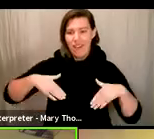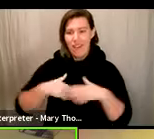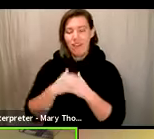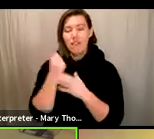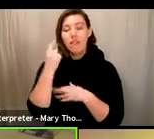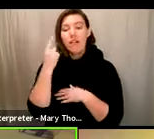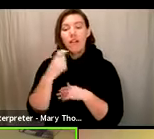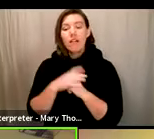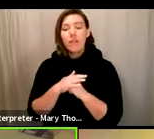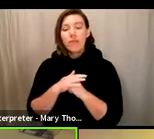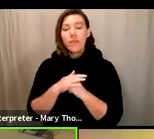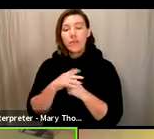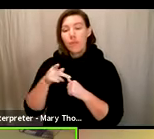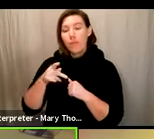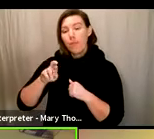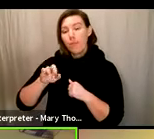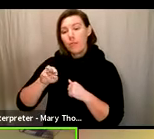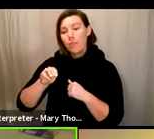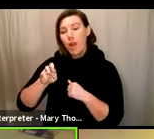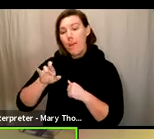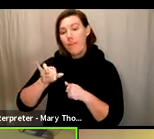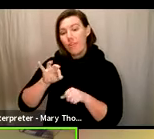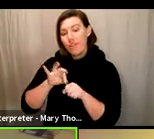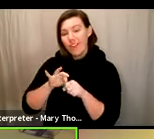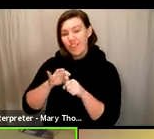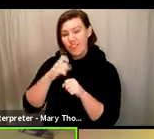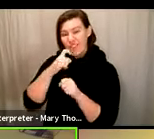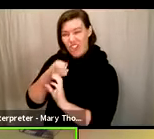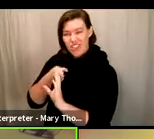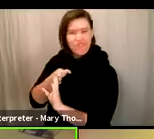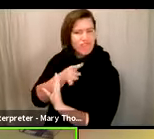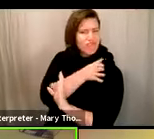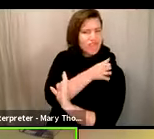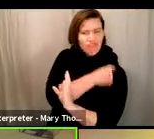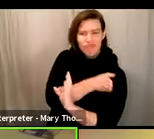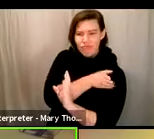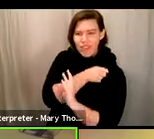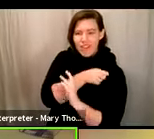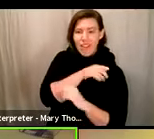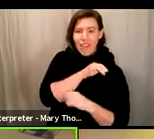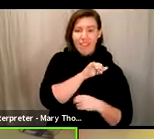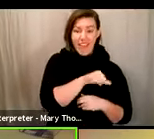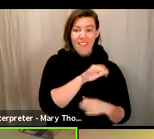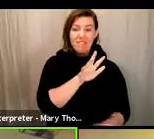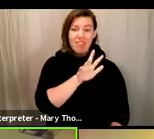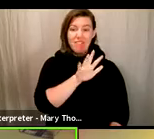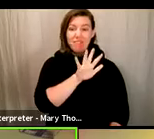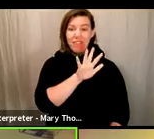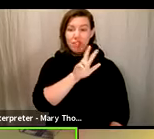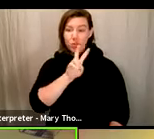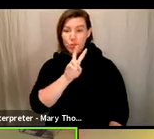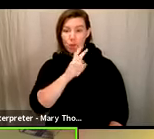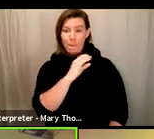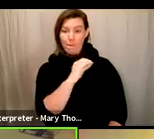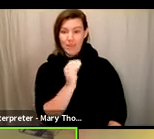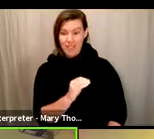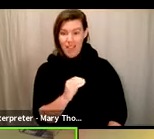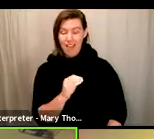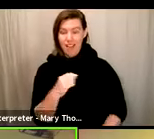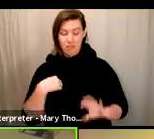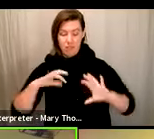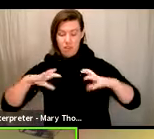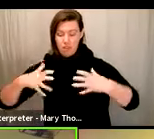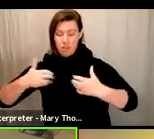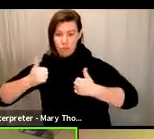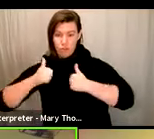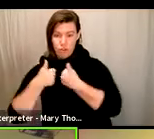that we just completed not too long ago, it was 52 percent of our challenges were actually ballots that were returned too late and therefore we were